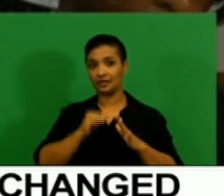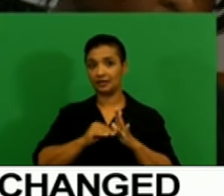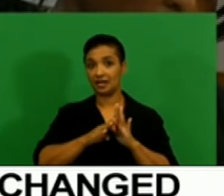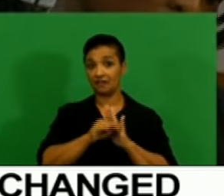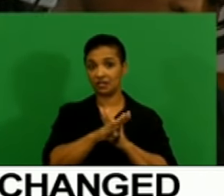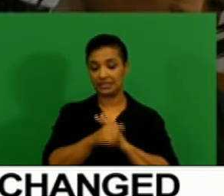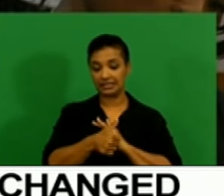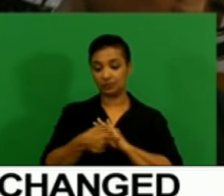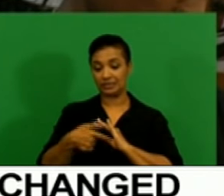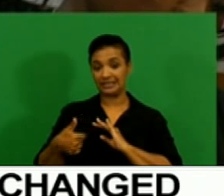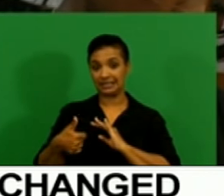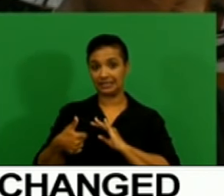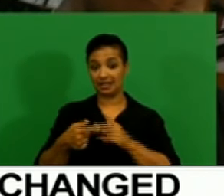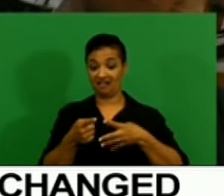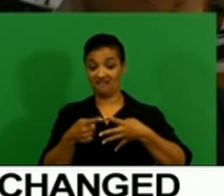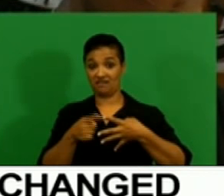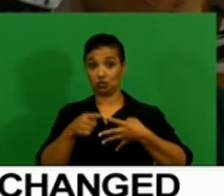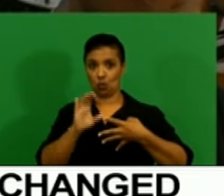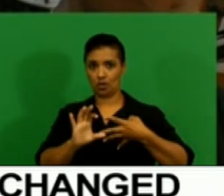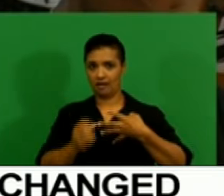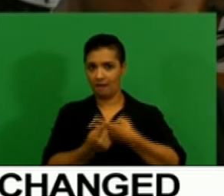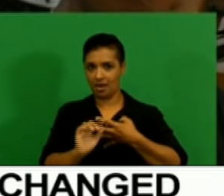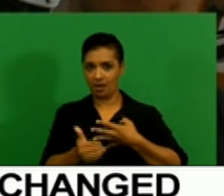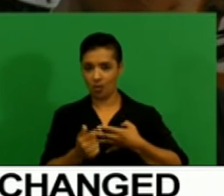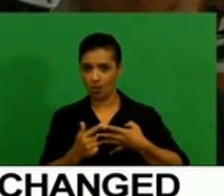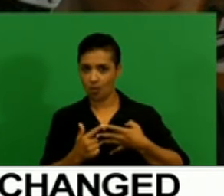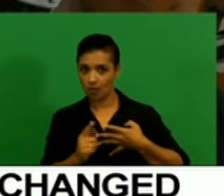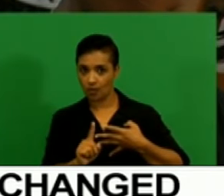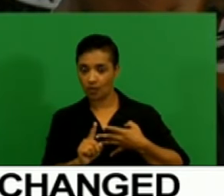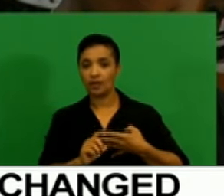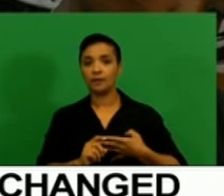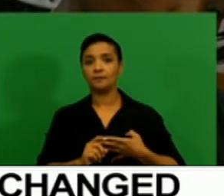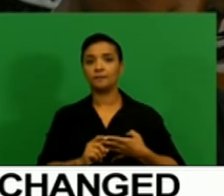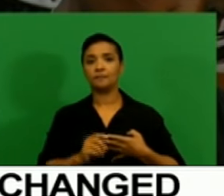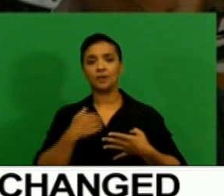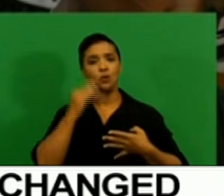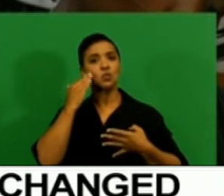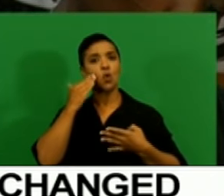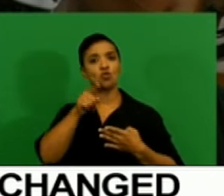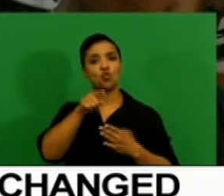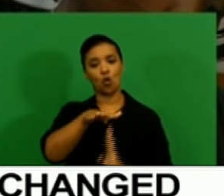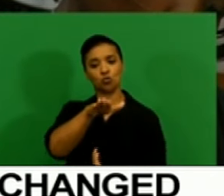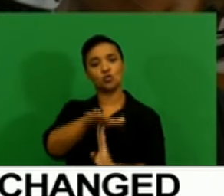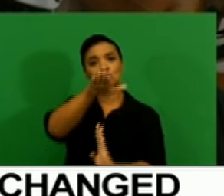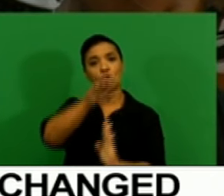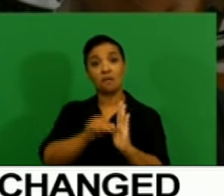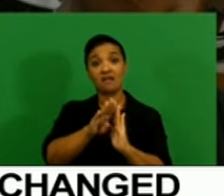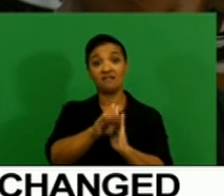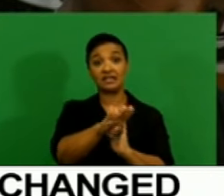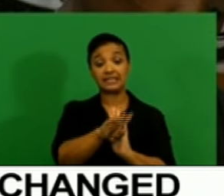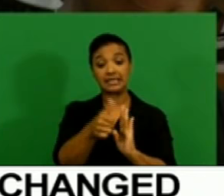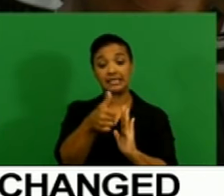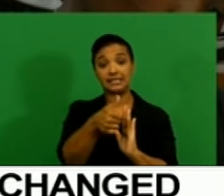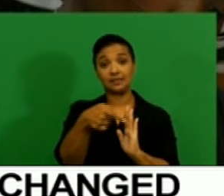first quarter of 2017? Okay. So you're saying the peak of inflation will remain at 6.6%,